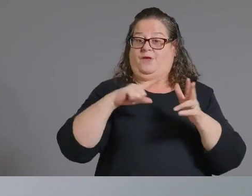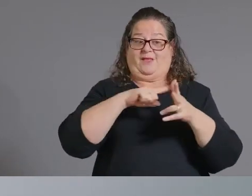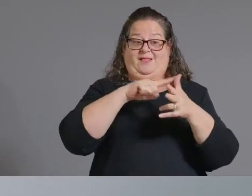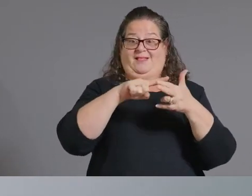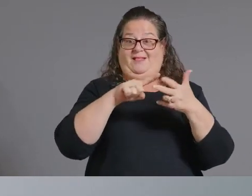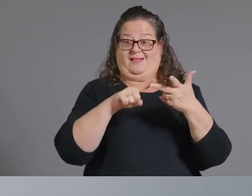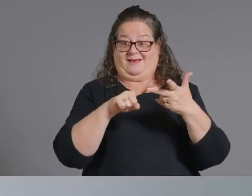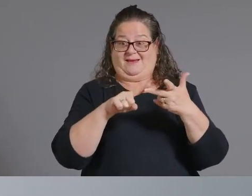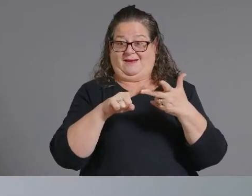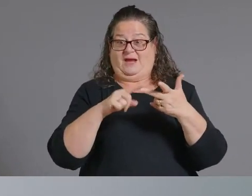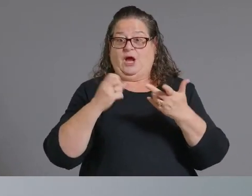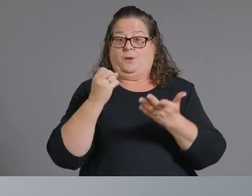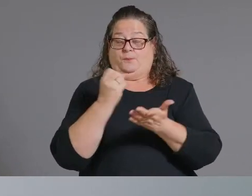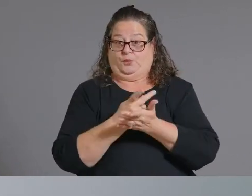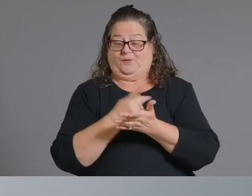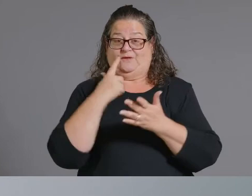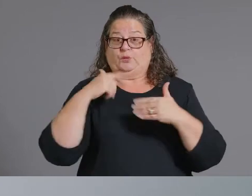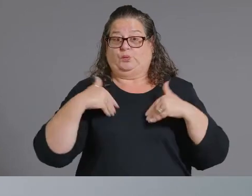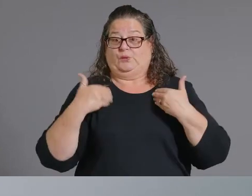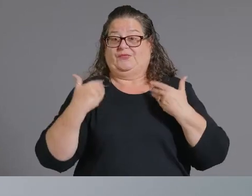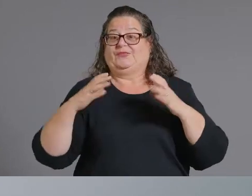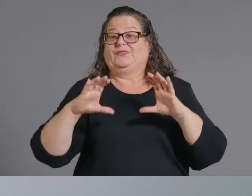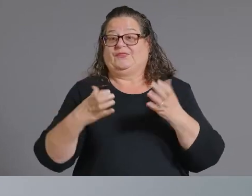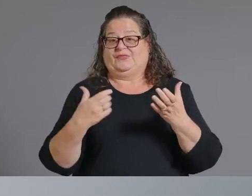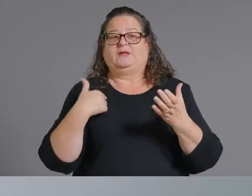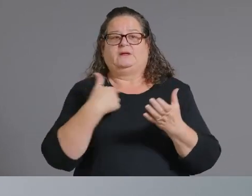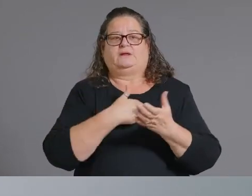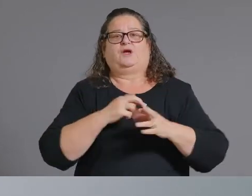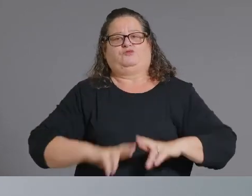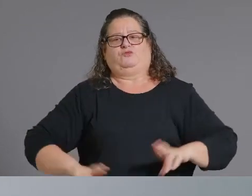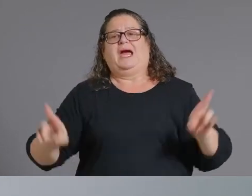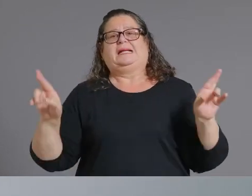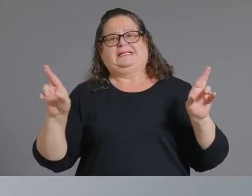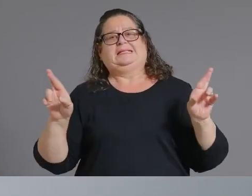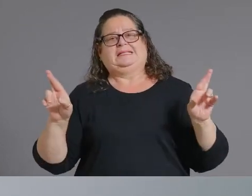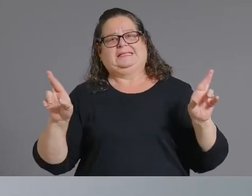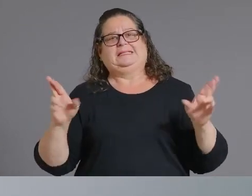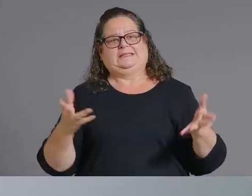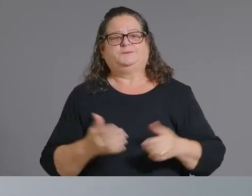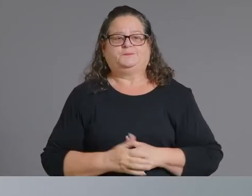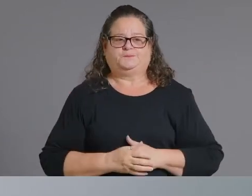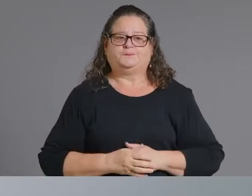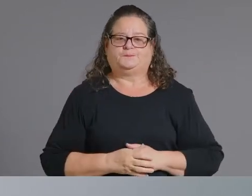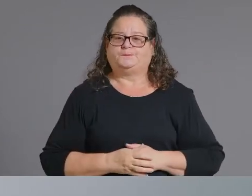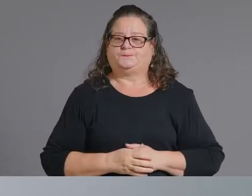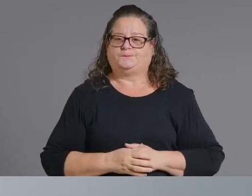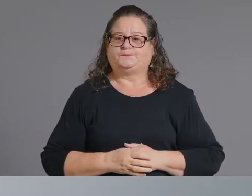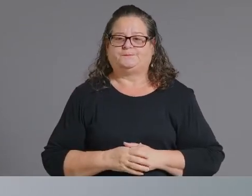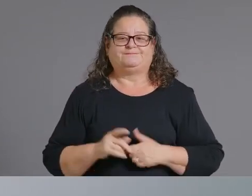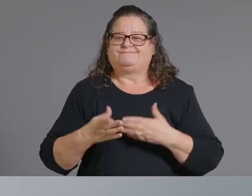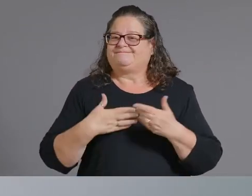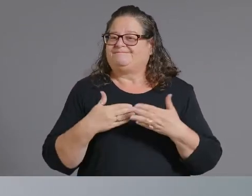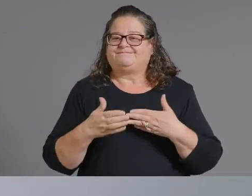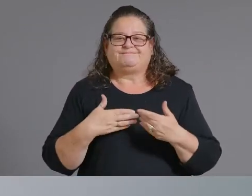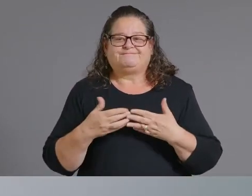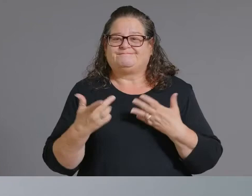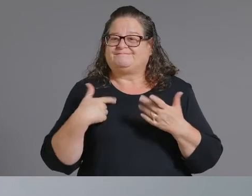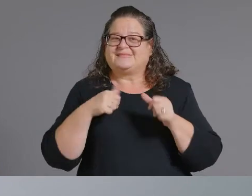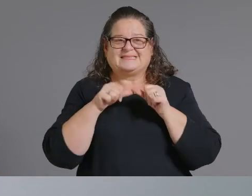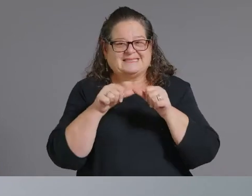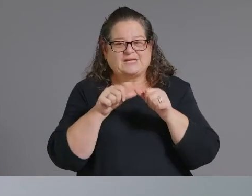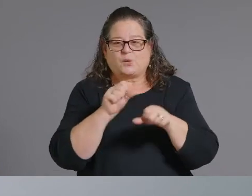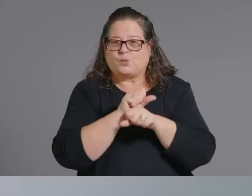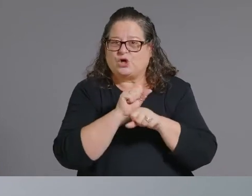vaccinate even younger arizonans to get up to that that number but um we continue to work with partners on expanding our